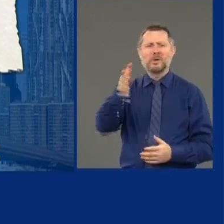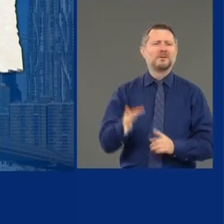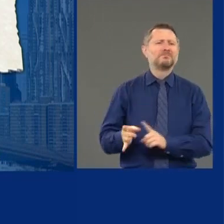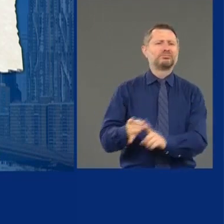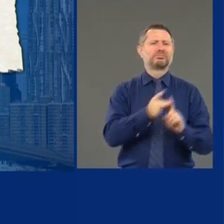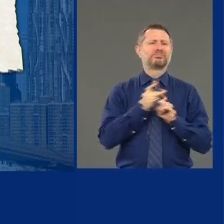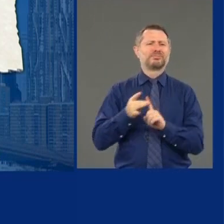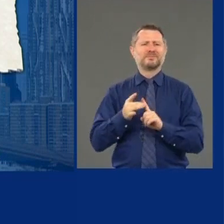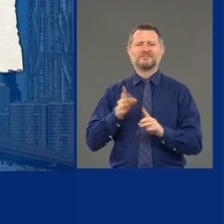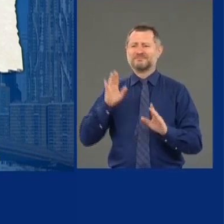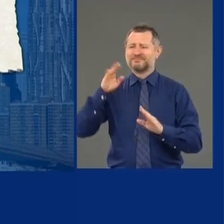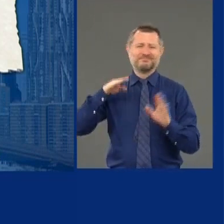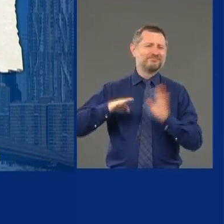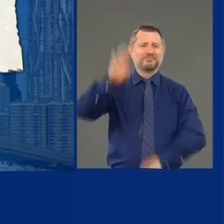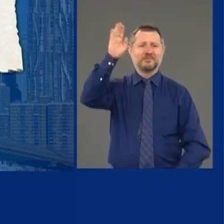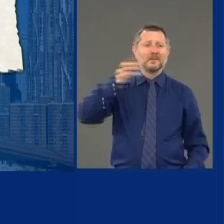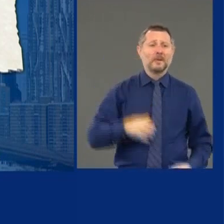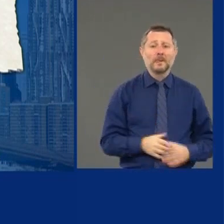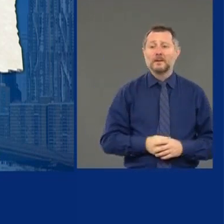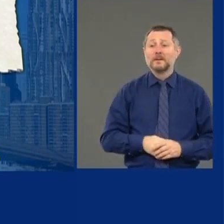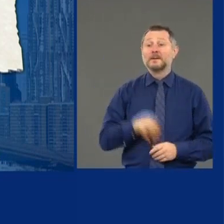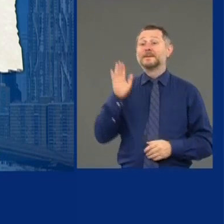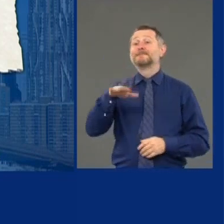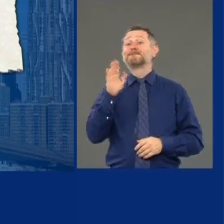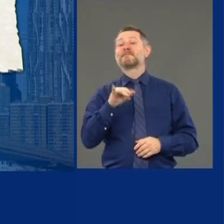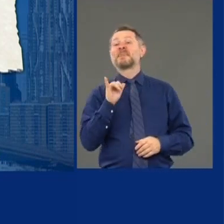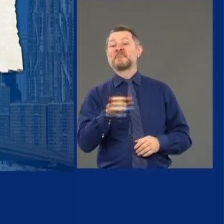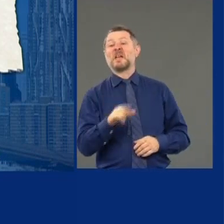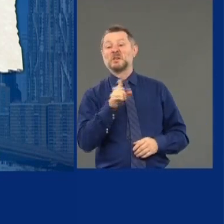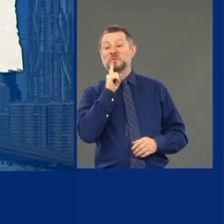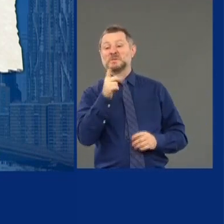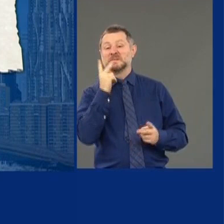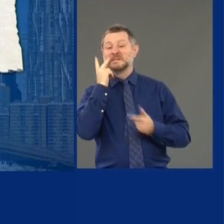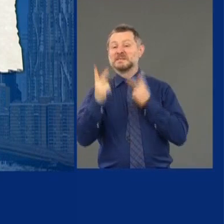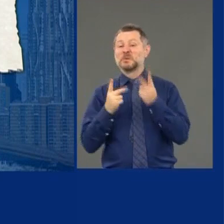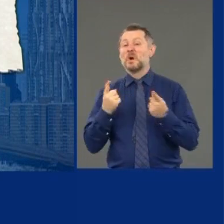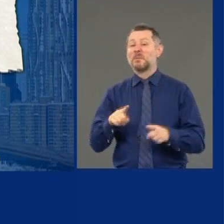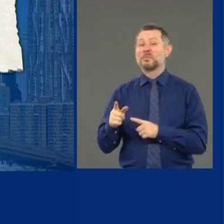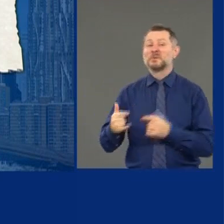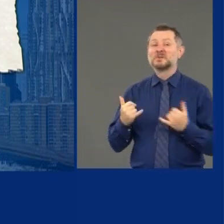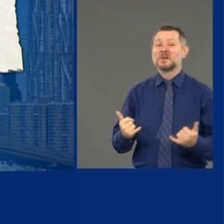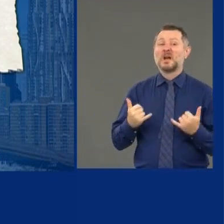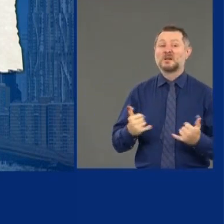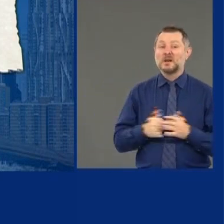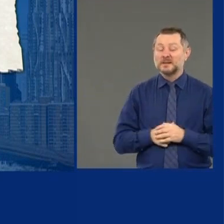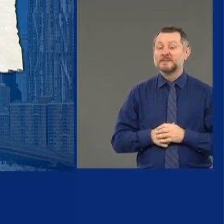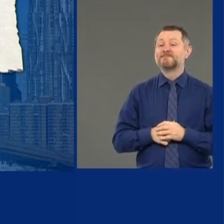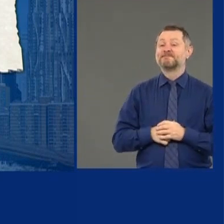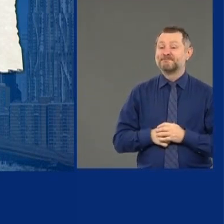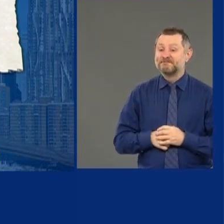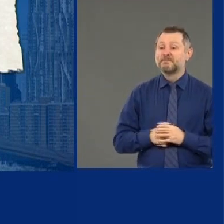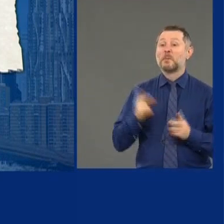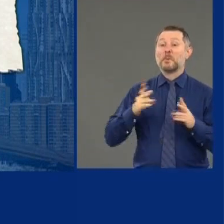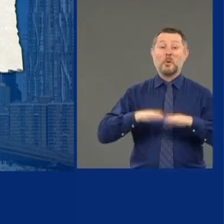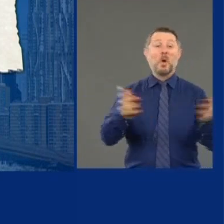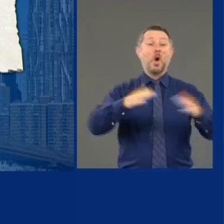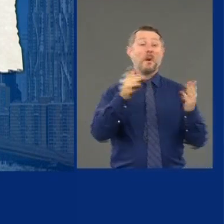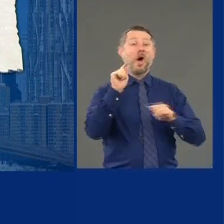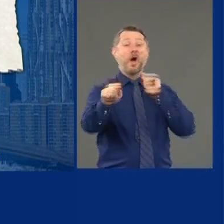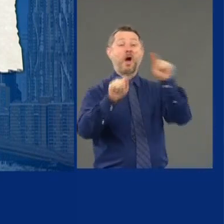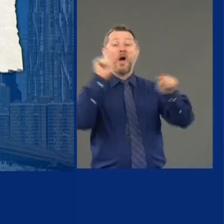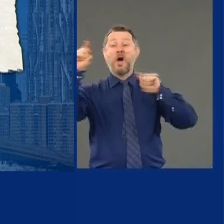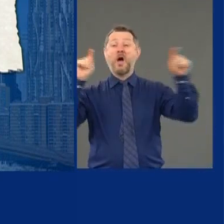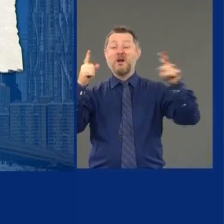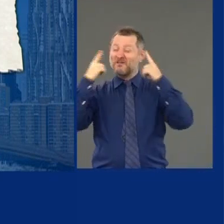And you know what? That's exactly what you see happening right now. Reopening, reopening, reopening.